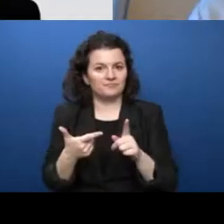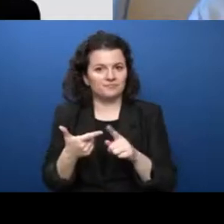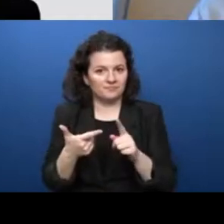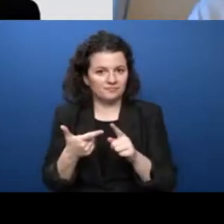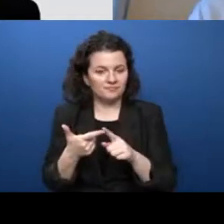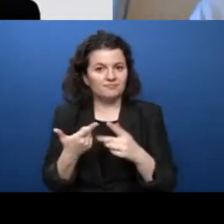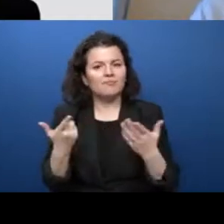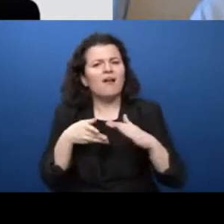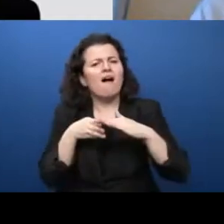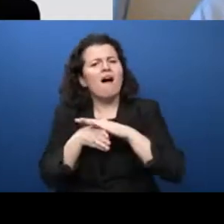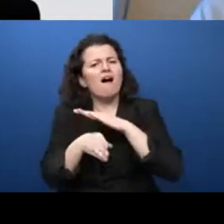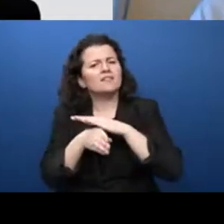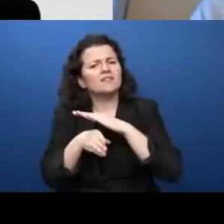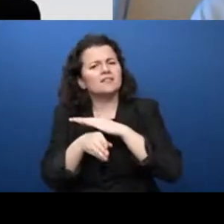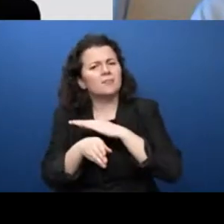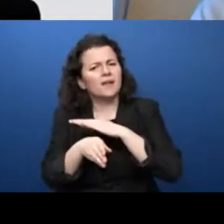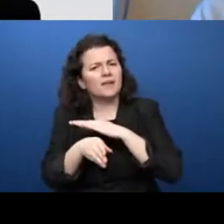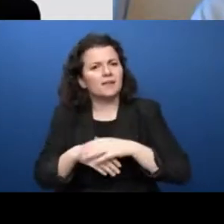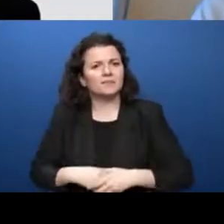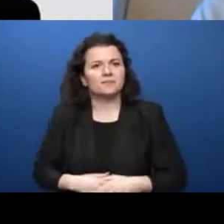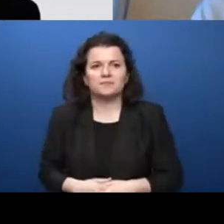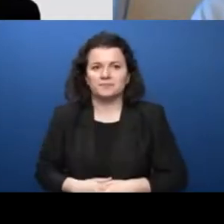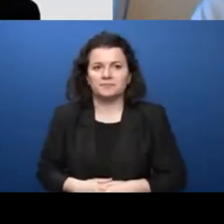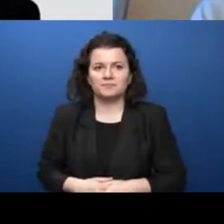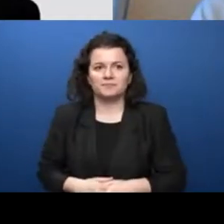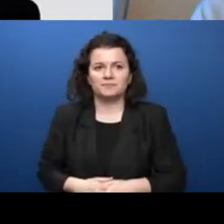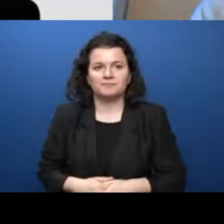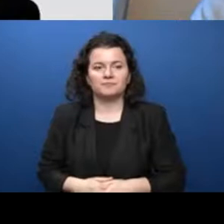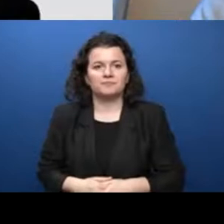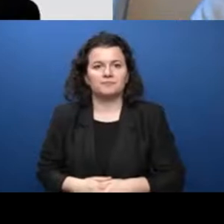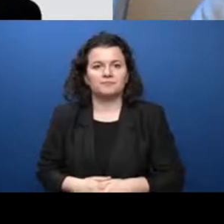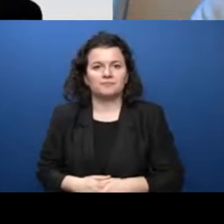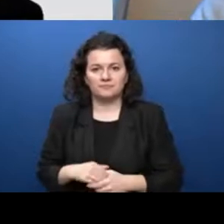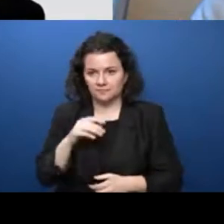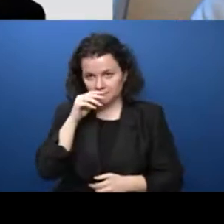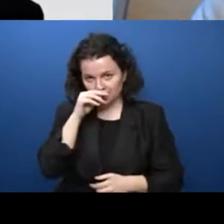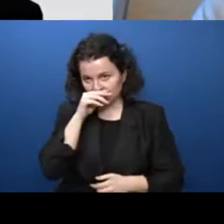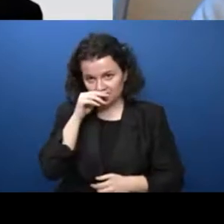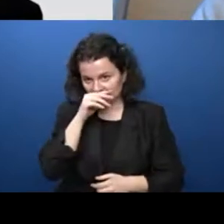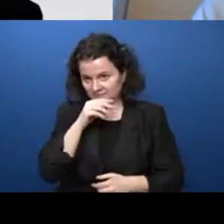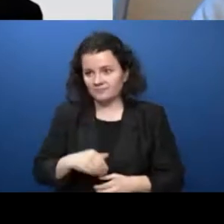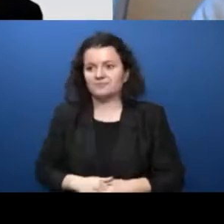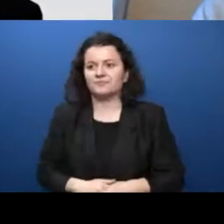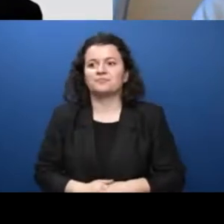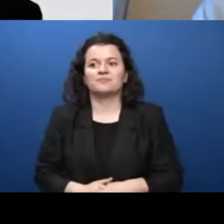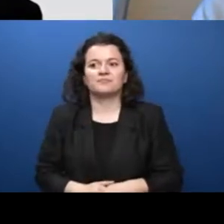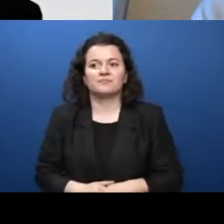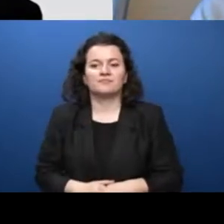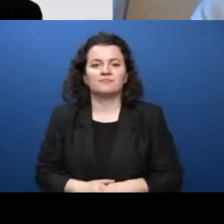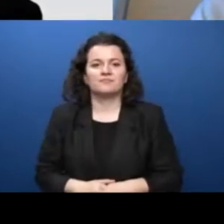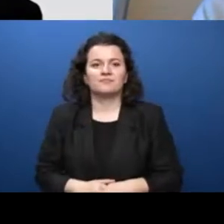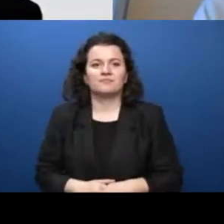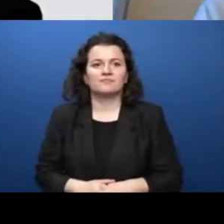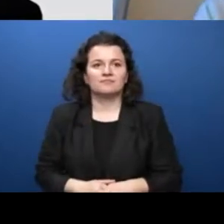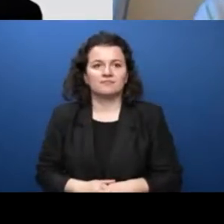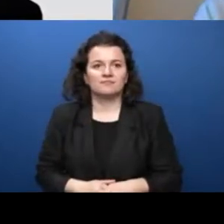of accessibility. Improving accessibility. Se ha avanzado mucho en cuanto a incrementar la conectividad o mejorar